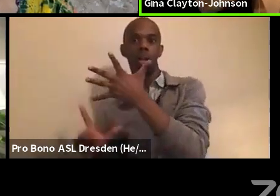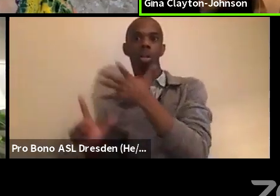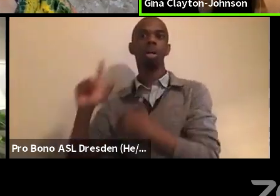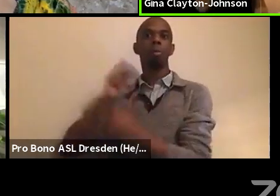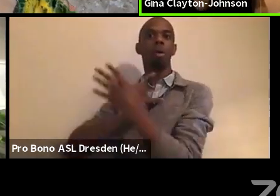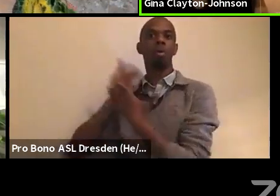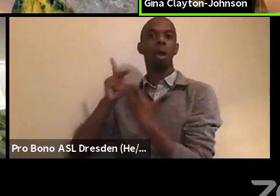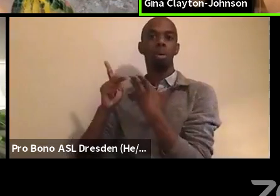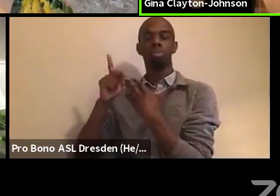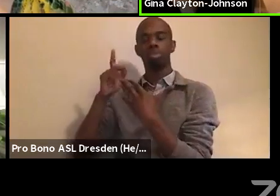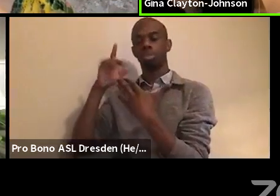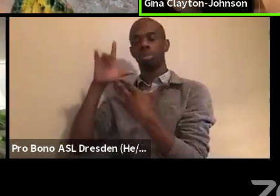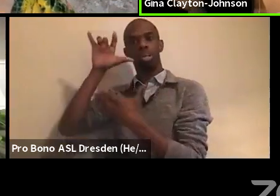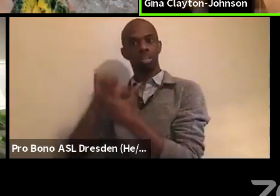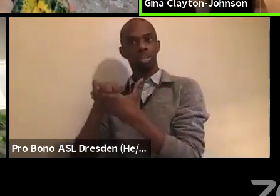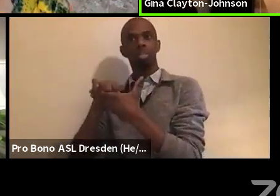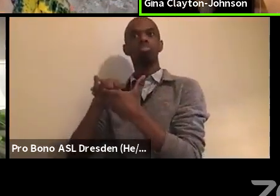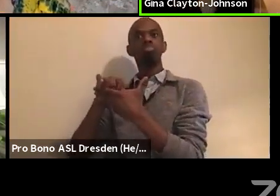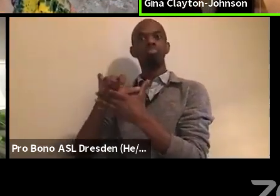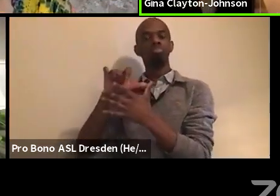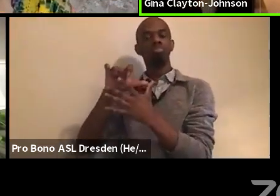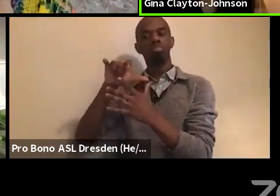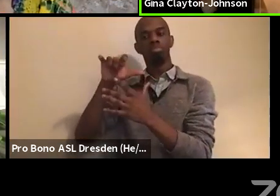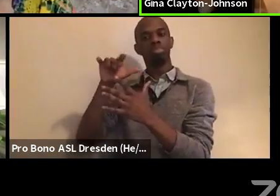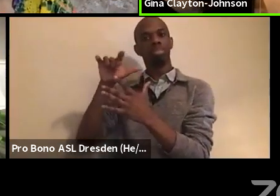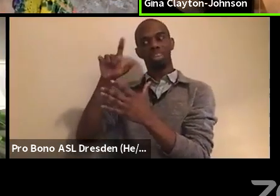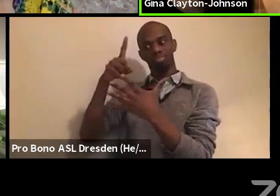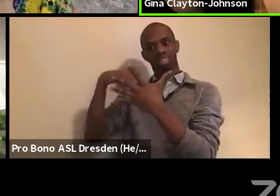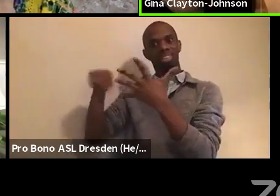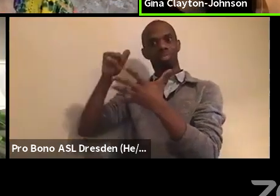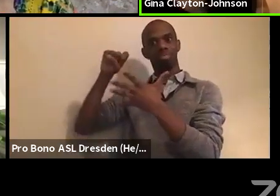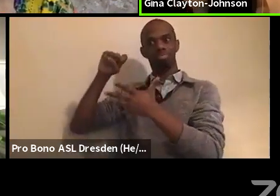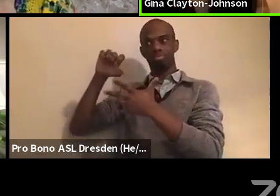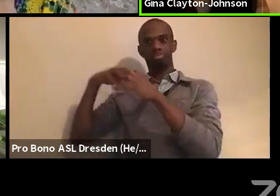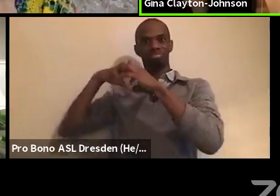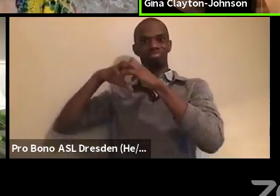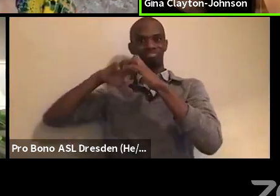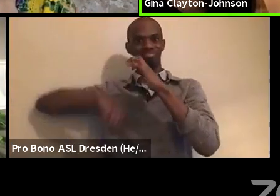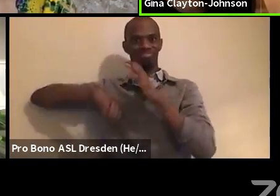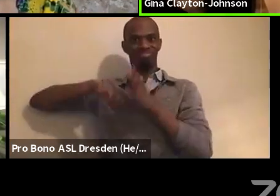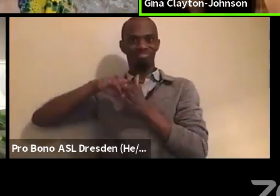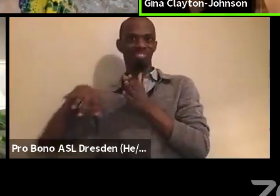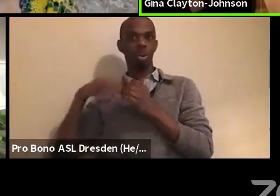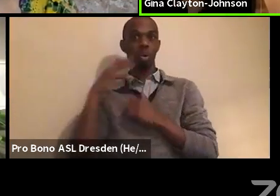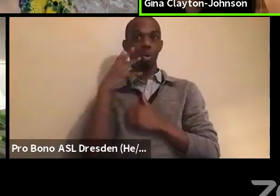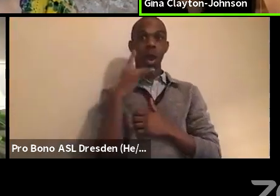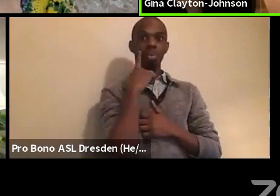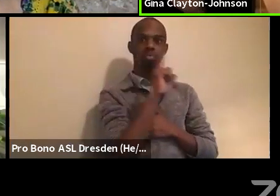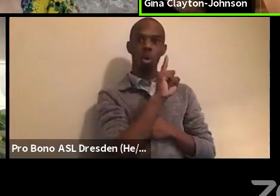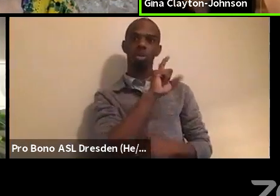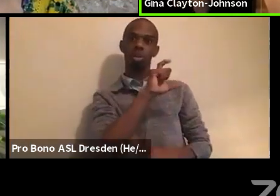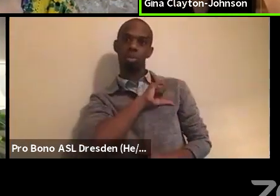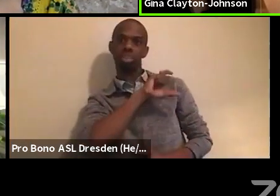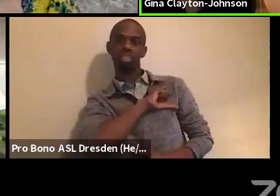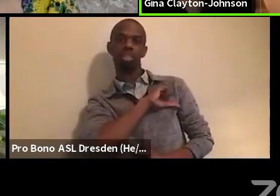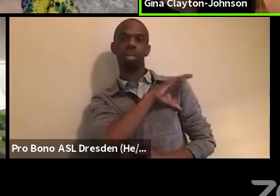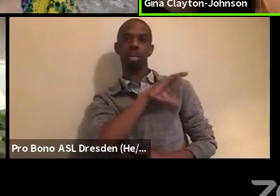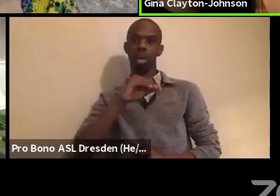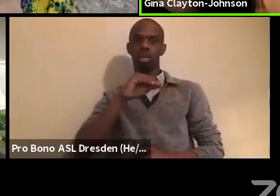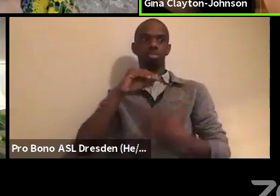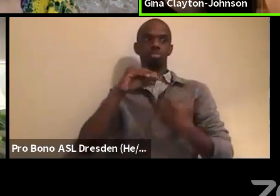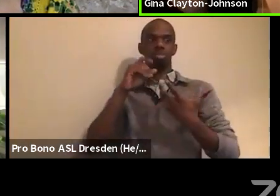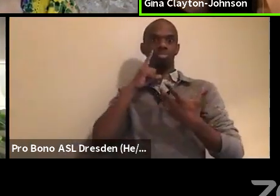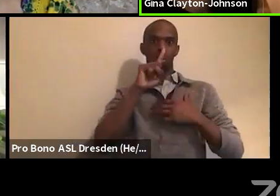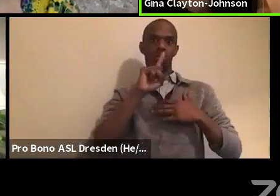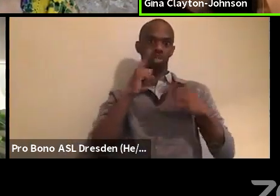that have gone to underwrite the incarceration and policing in this country over the